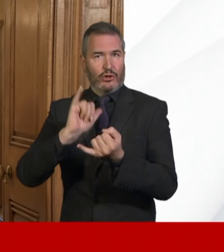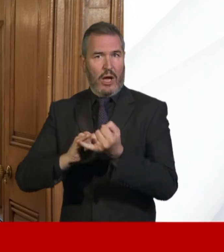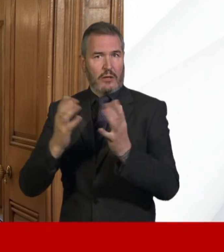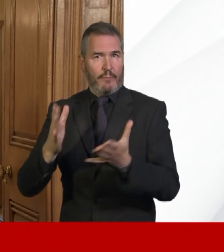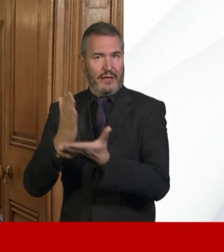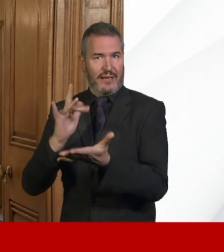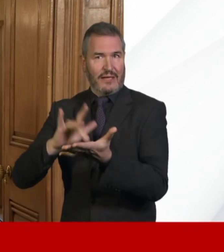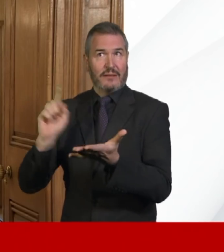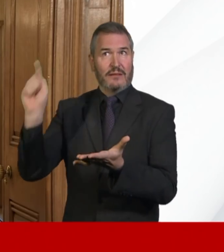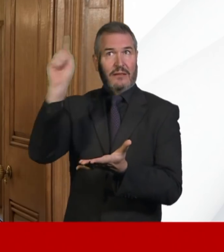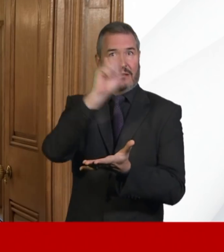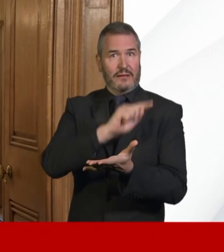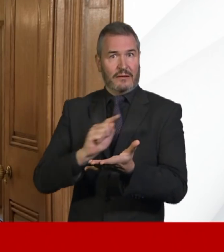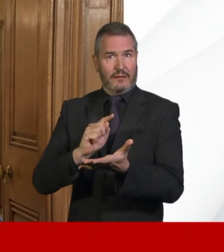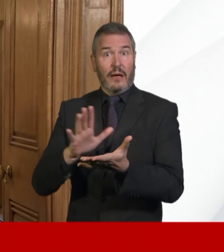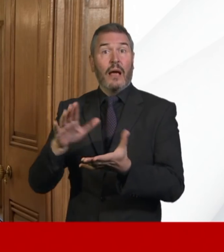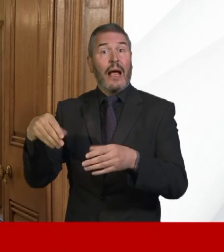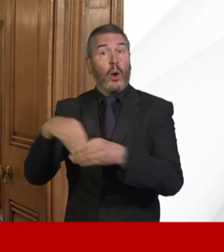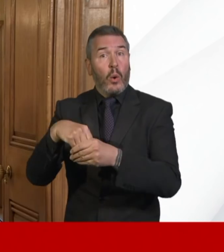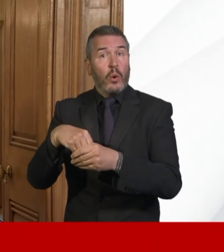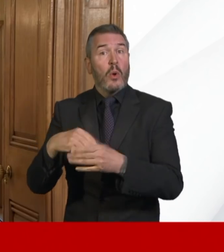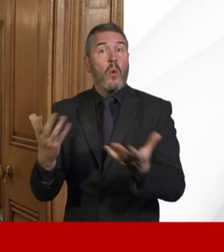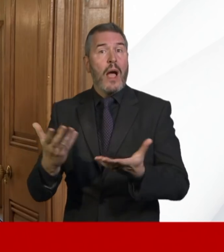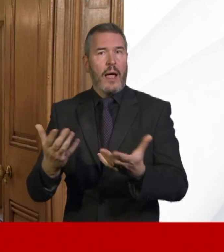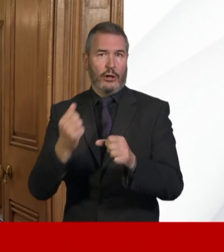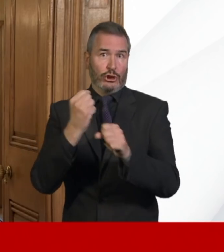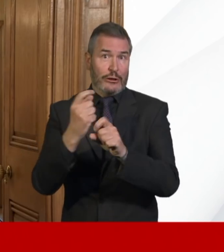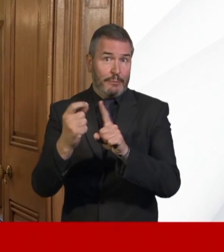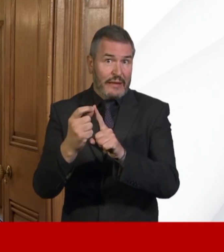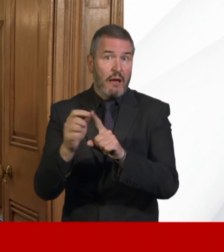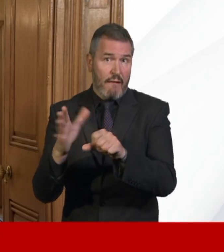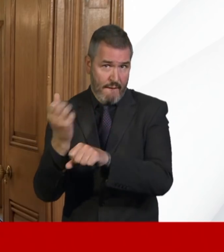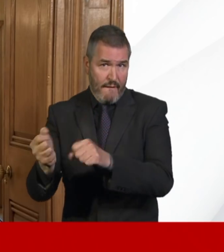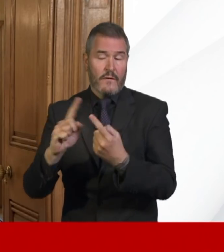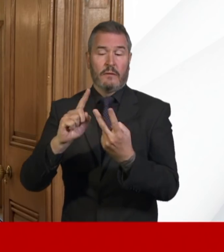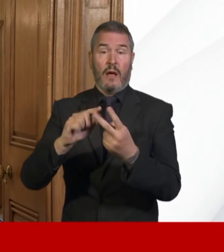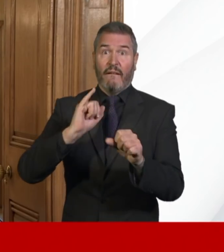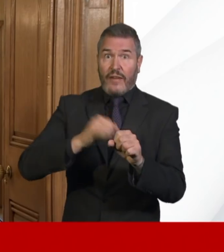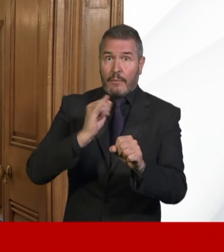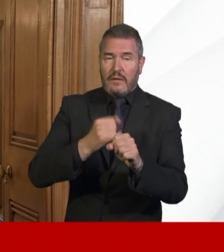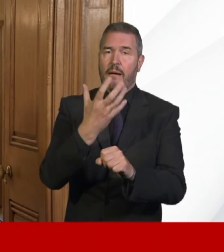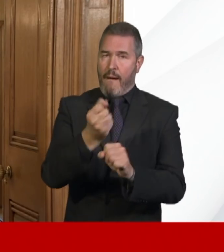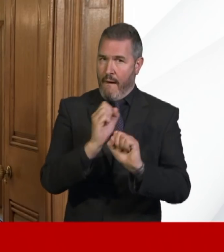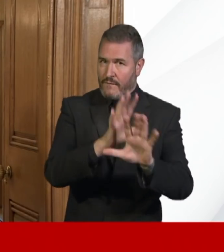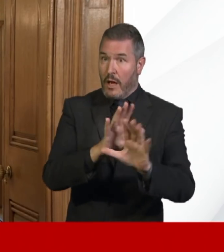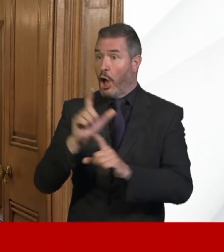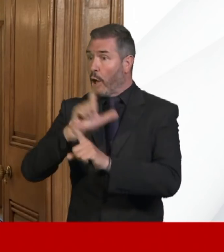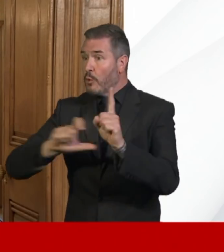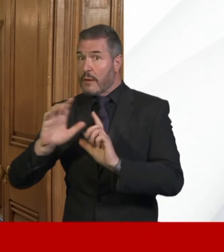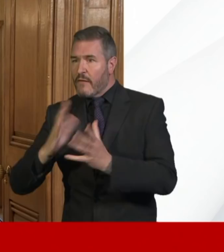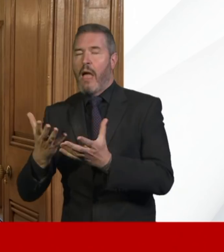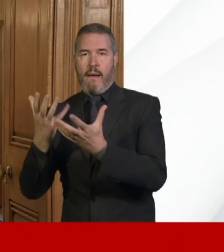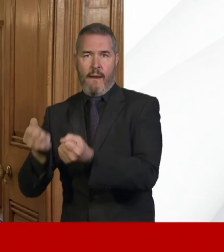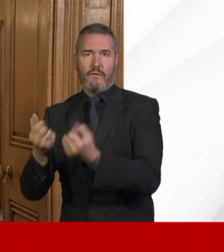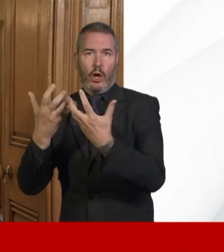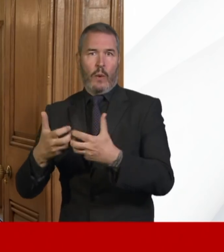settings, including GP surgeries, pharmacies and community providers. Every